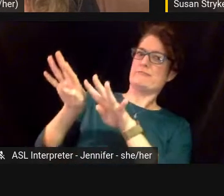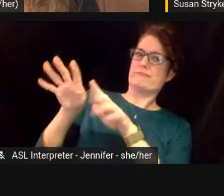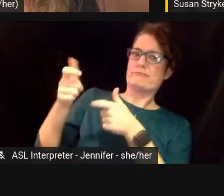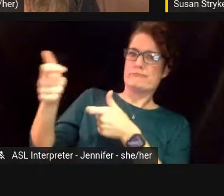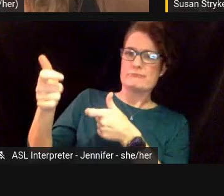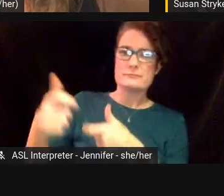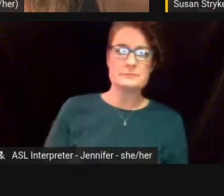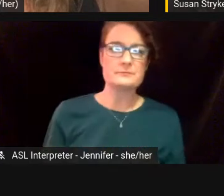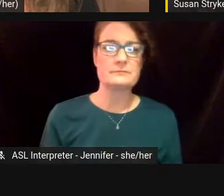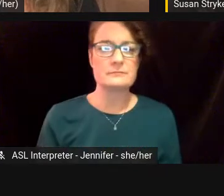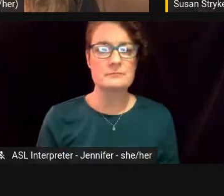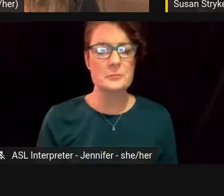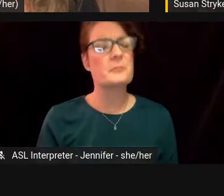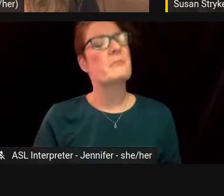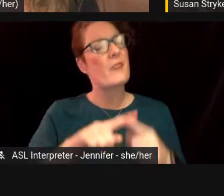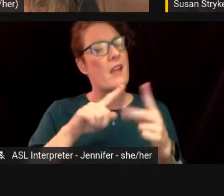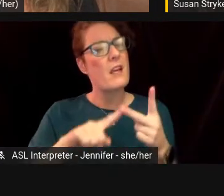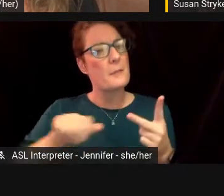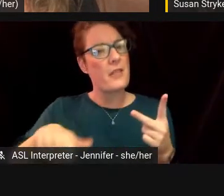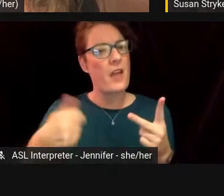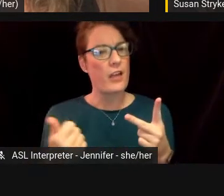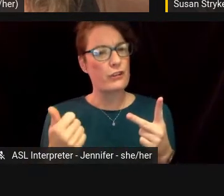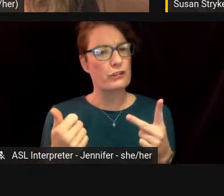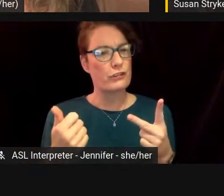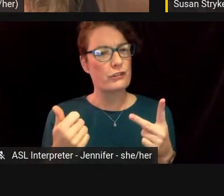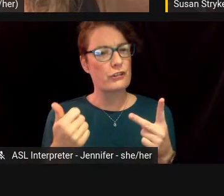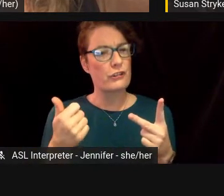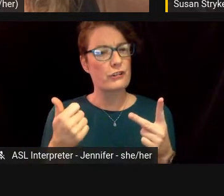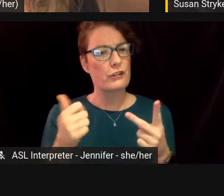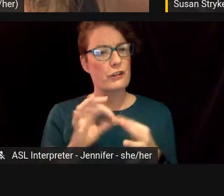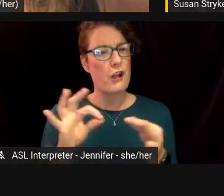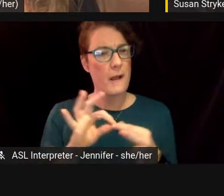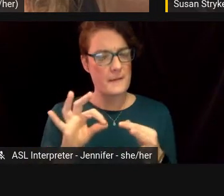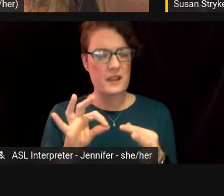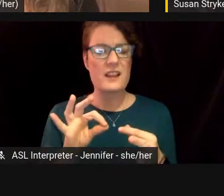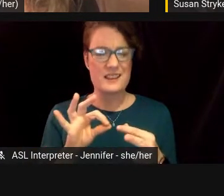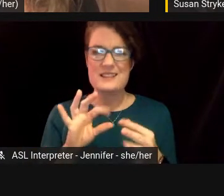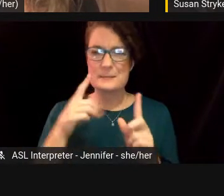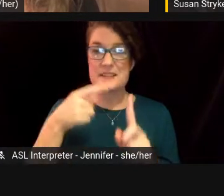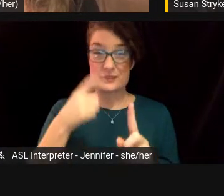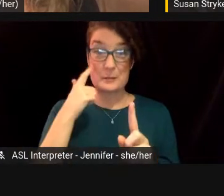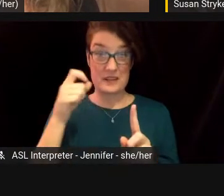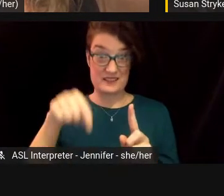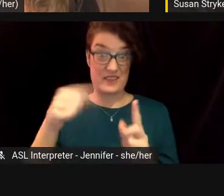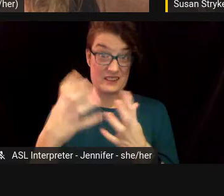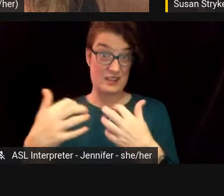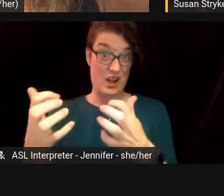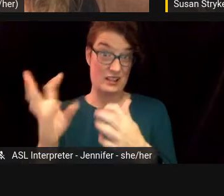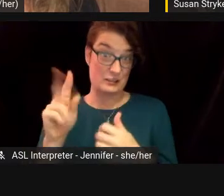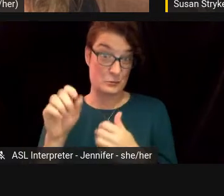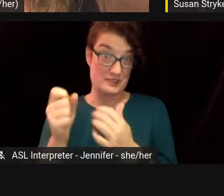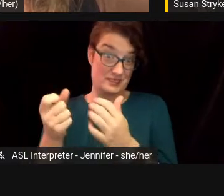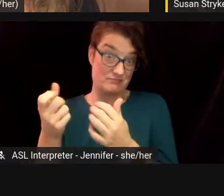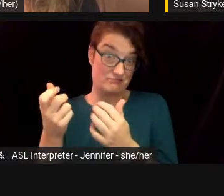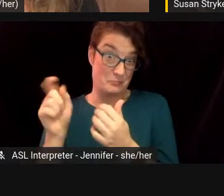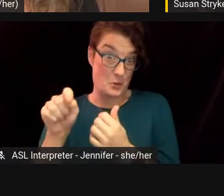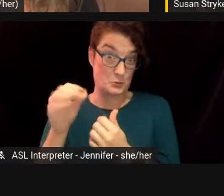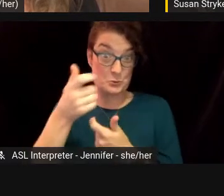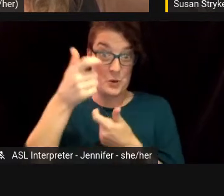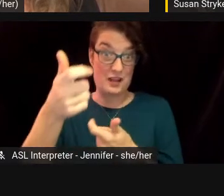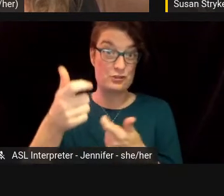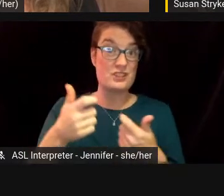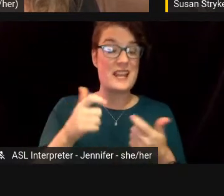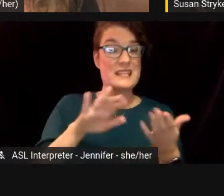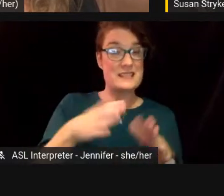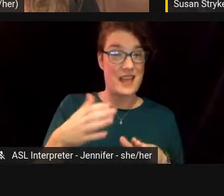But the other thing that I was thinking about, you know, specifically since your audience was asked to watch the death and life